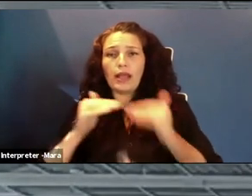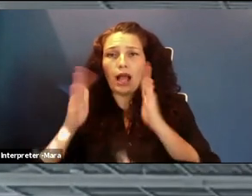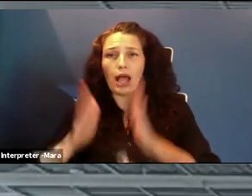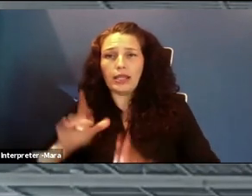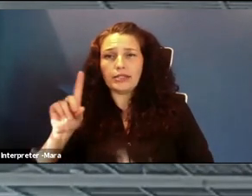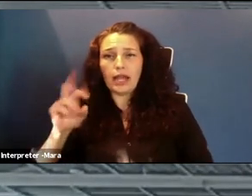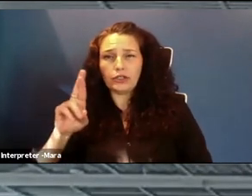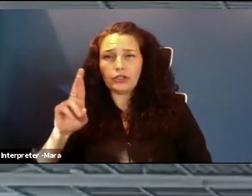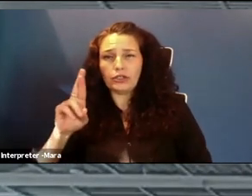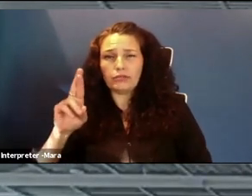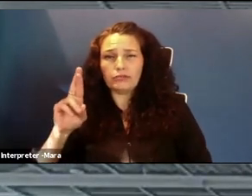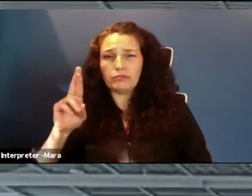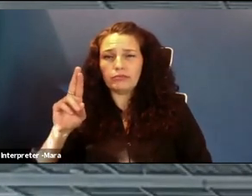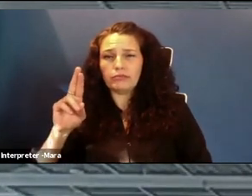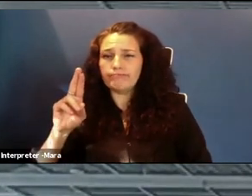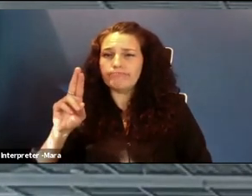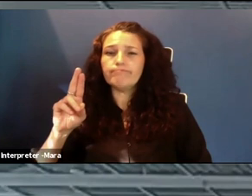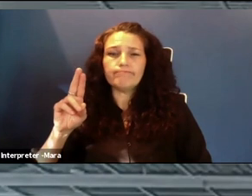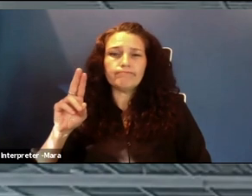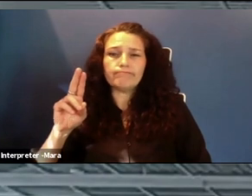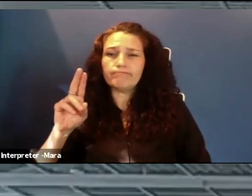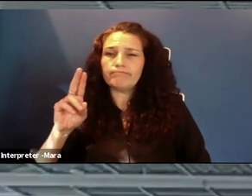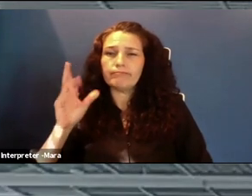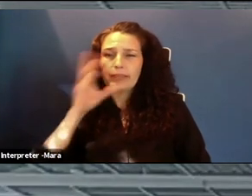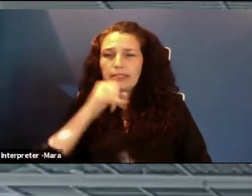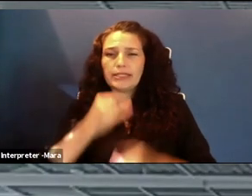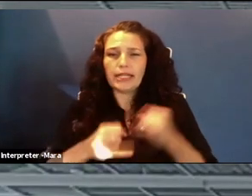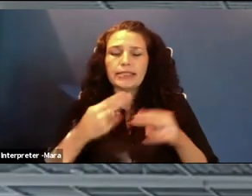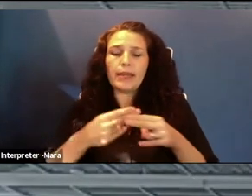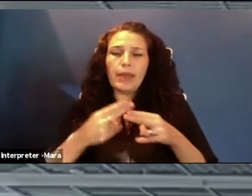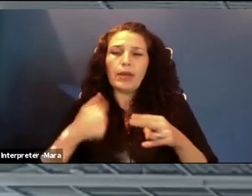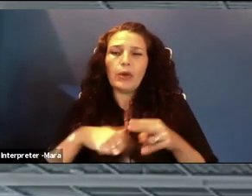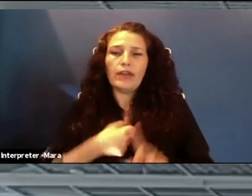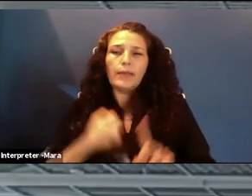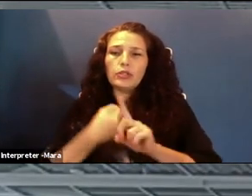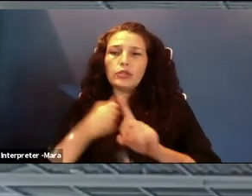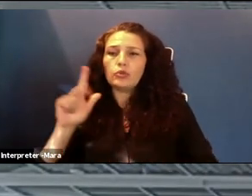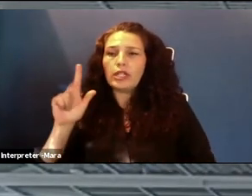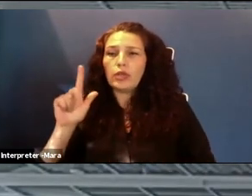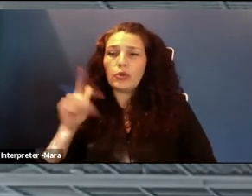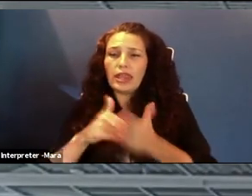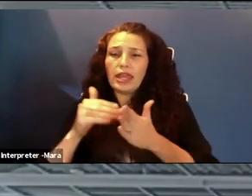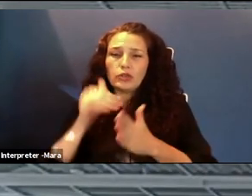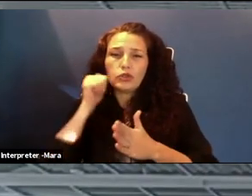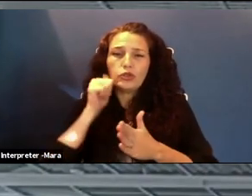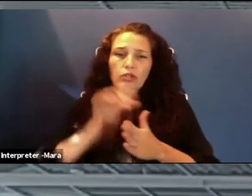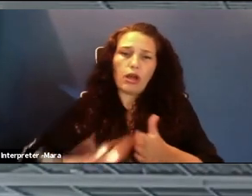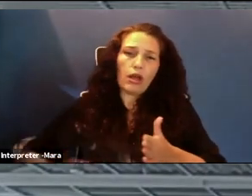then, we have impacted over 23,000 girls all across the country and in several countries.